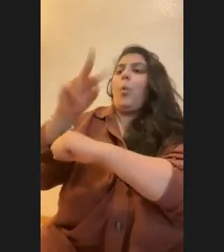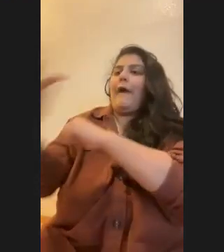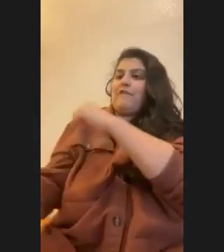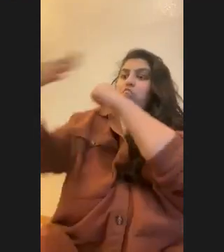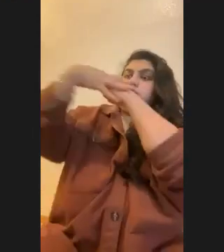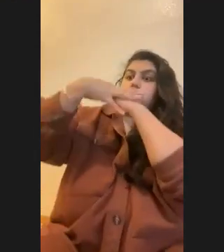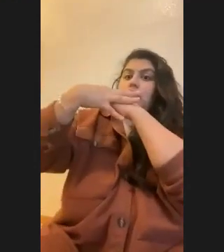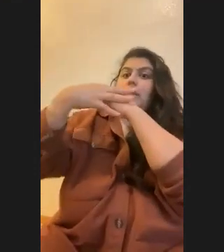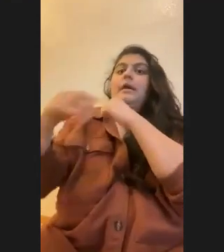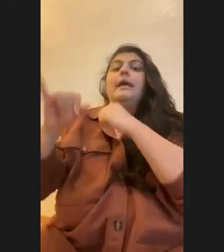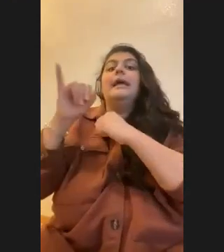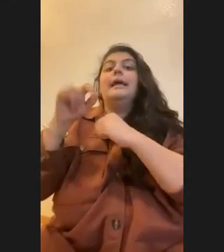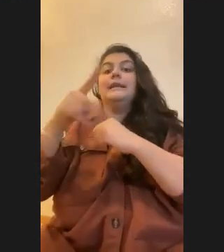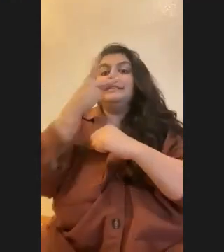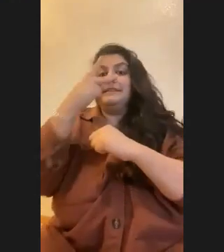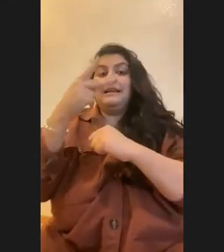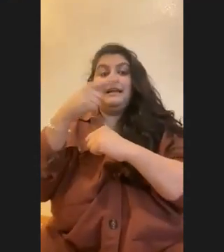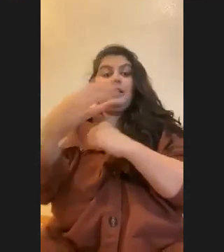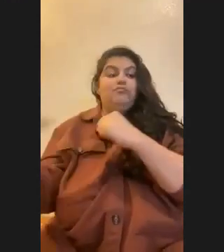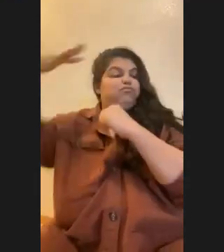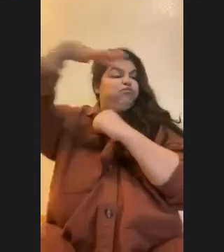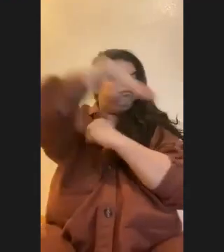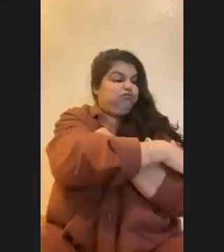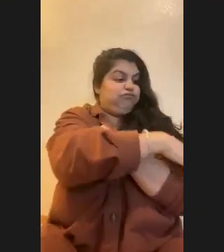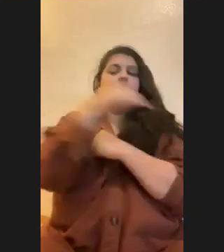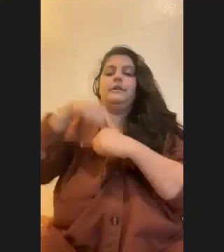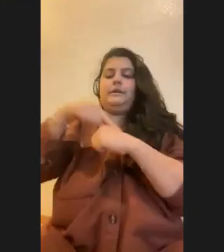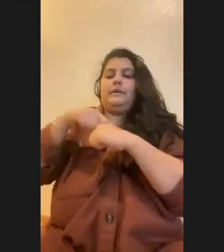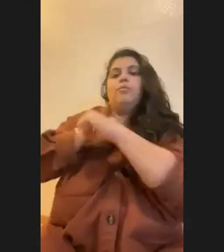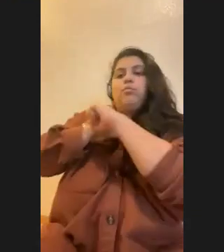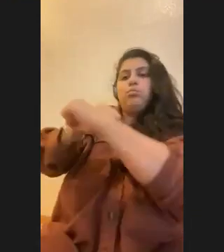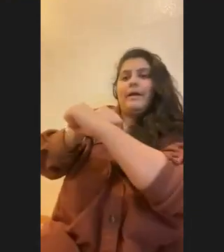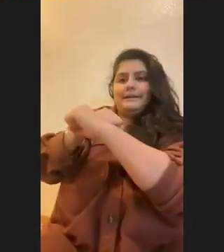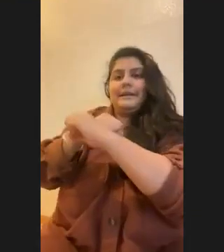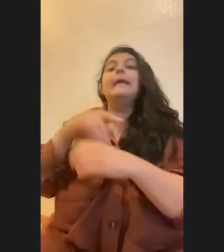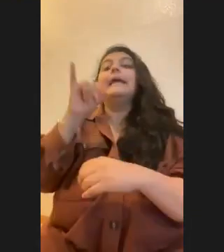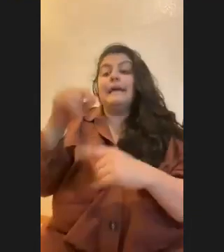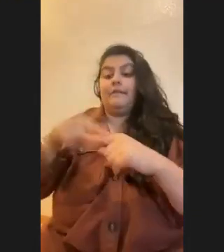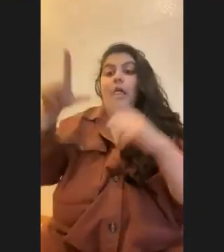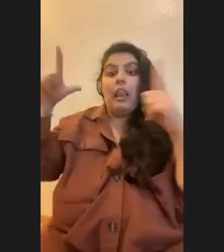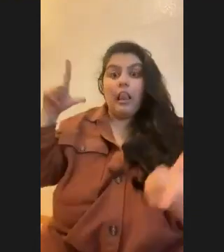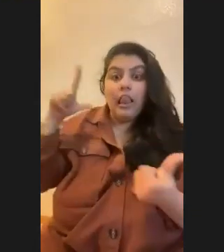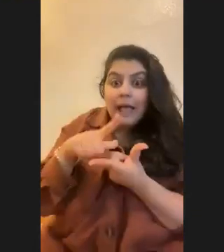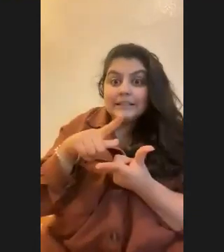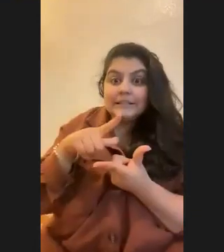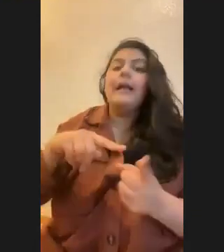coastline erosion that you get is minimized by coral reefs. So the more coral reef loss that we experience, the more